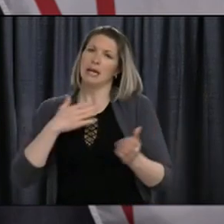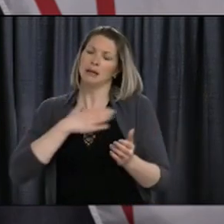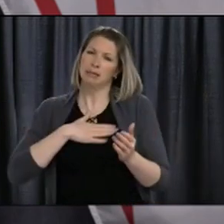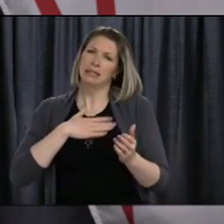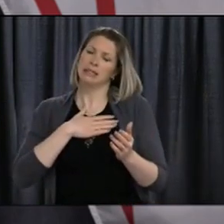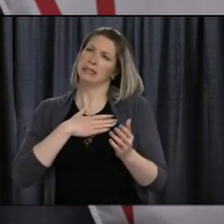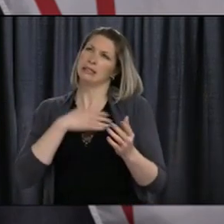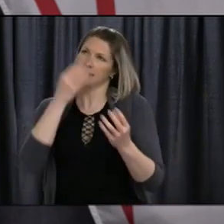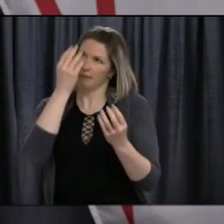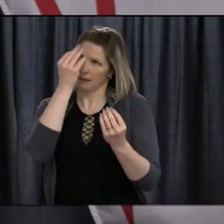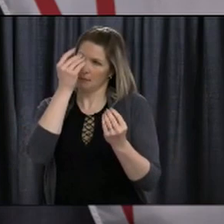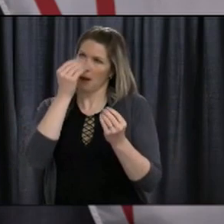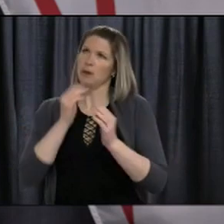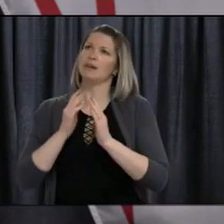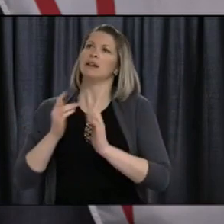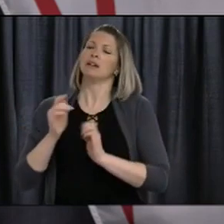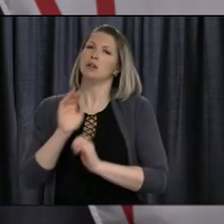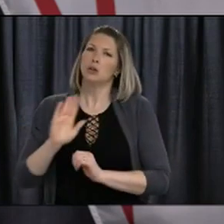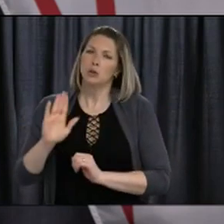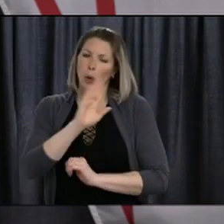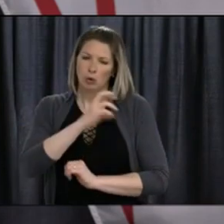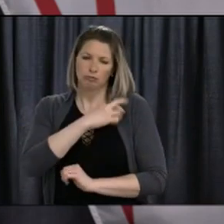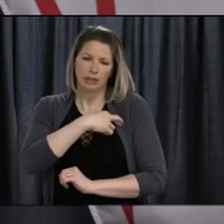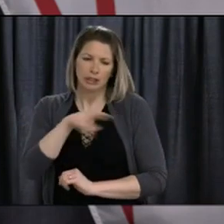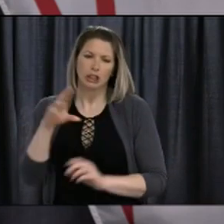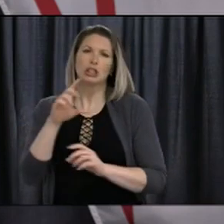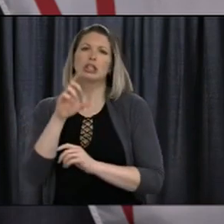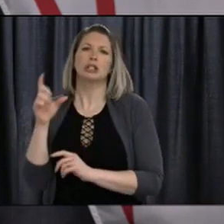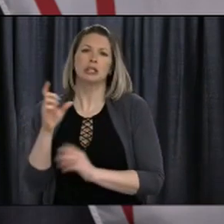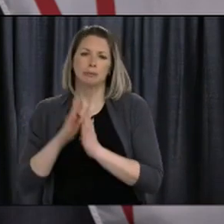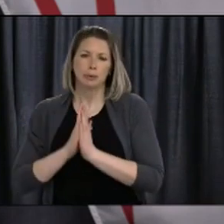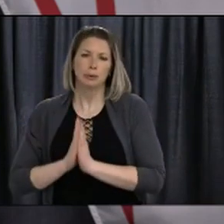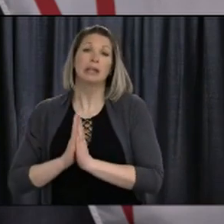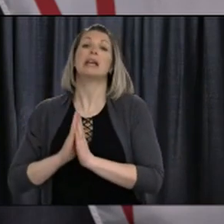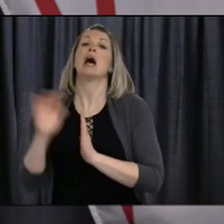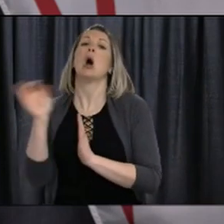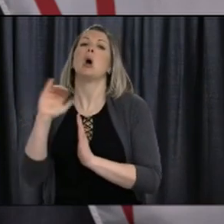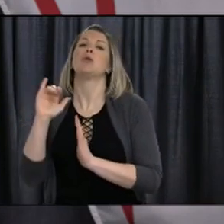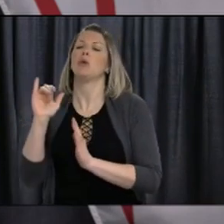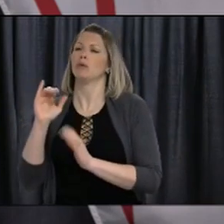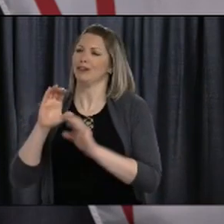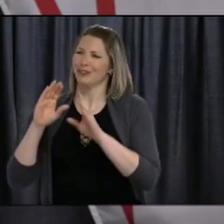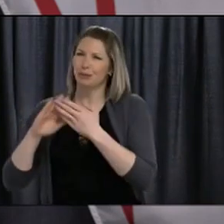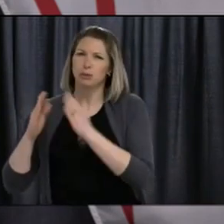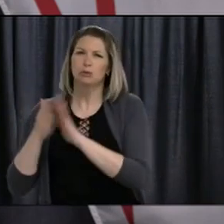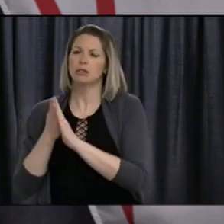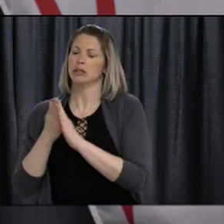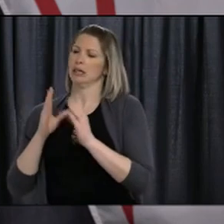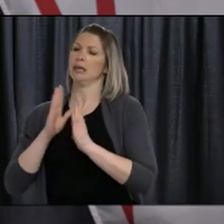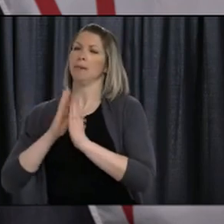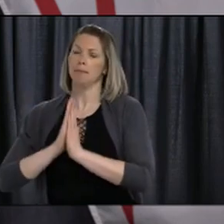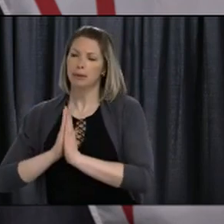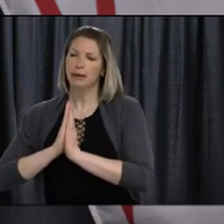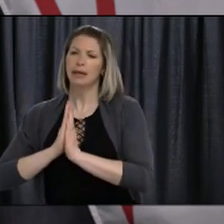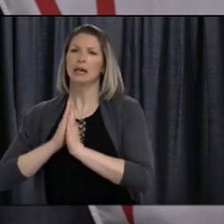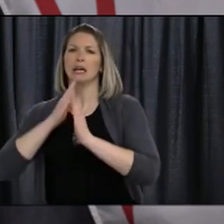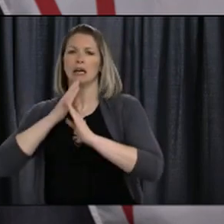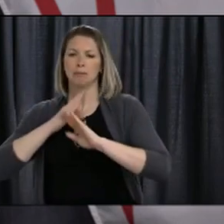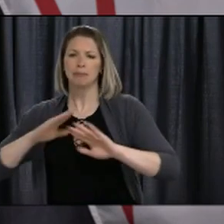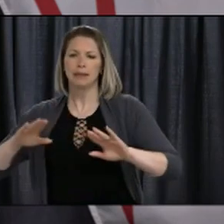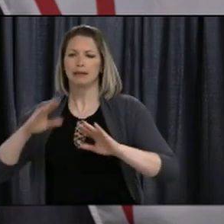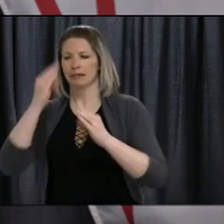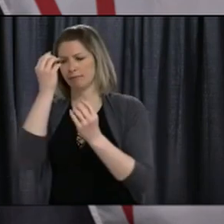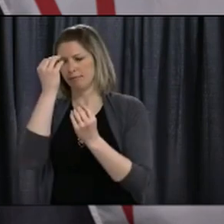As a recap for those who may have just joined us, we have one new case since yesterday's media briefing. The total number of cases in the province is